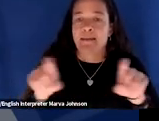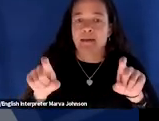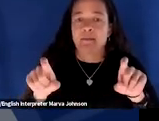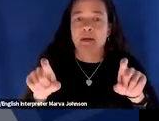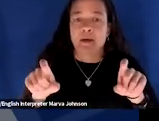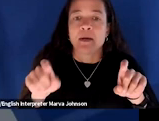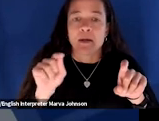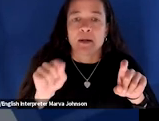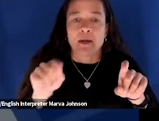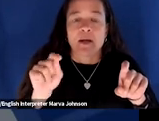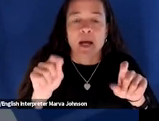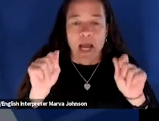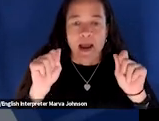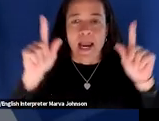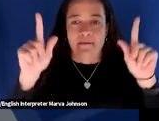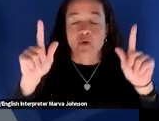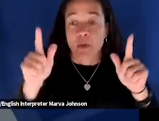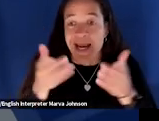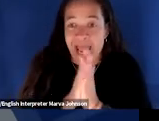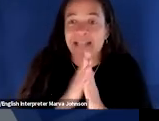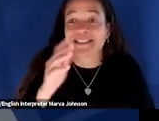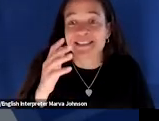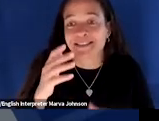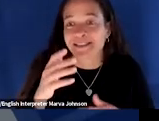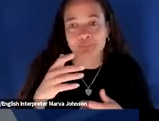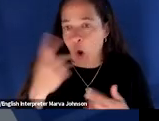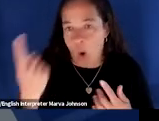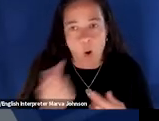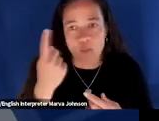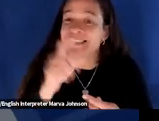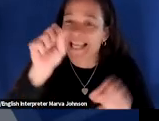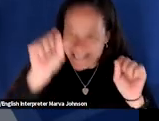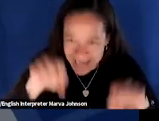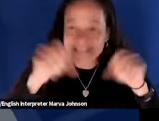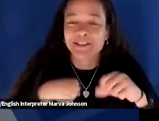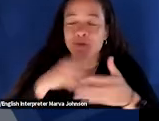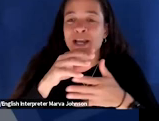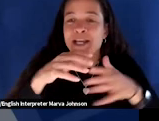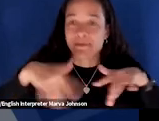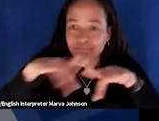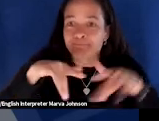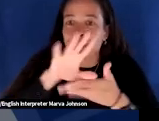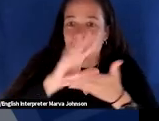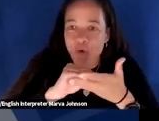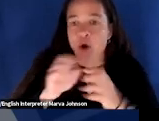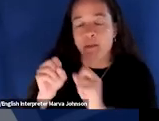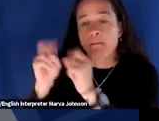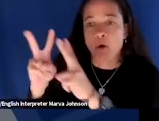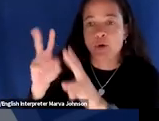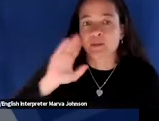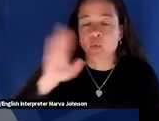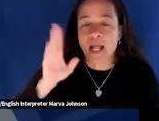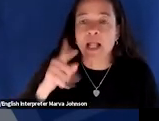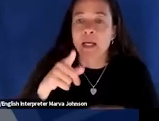i'm going to go ahead and try to get in front of it yes we are recording this we will post it on the network's youtube channel which you can avail yourself of through comnetwork.org just